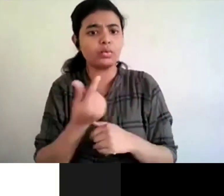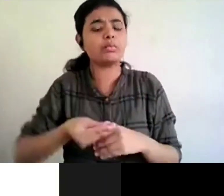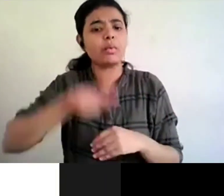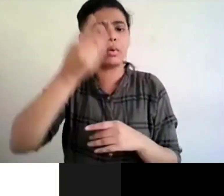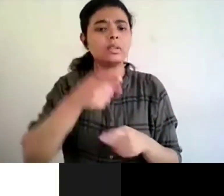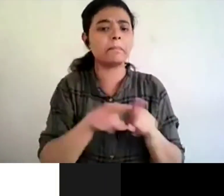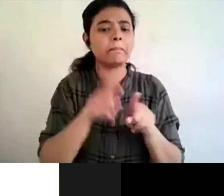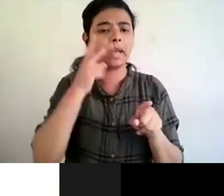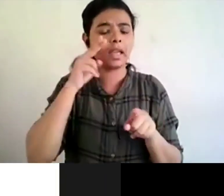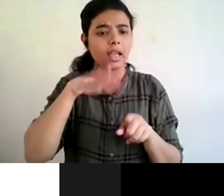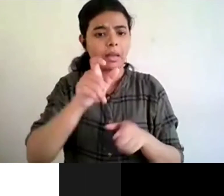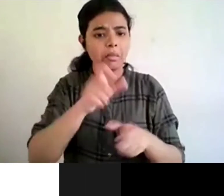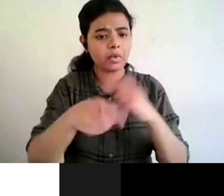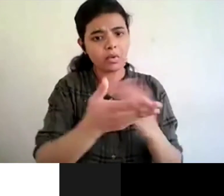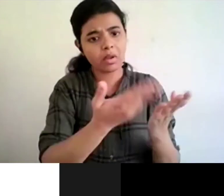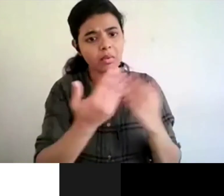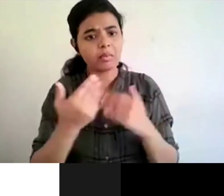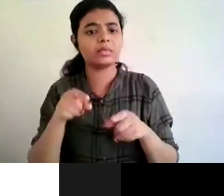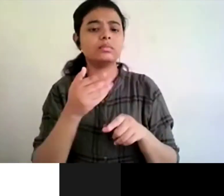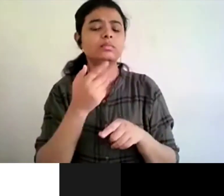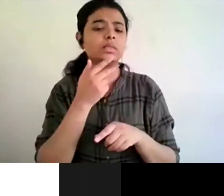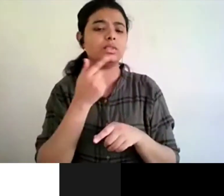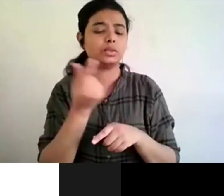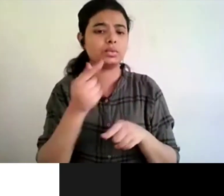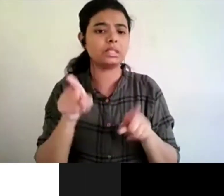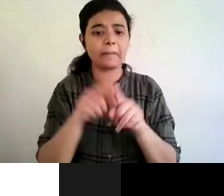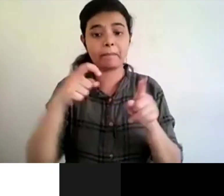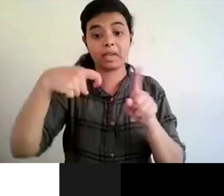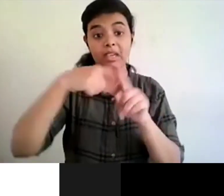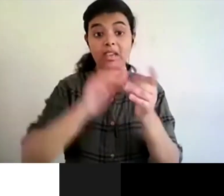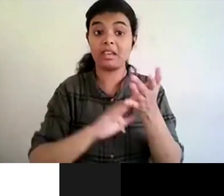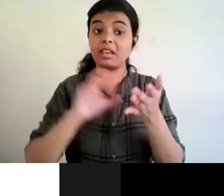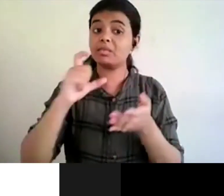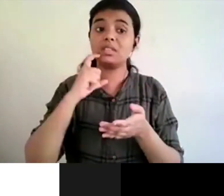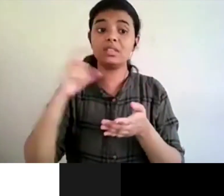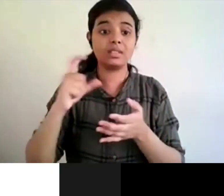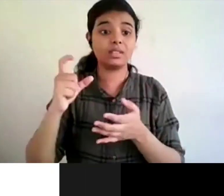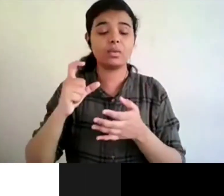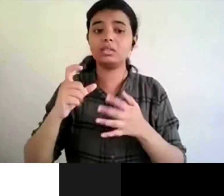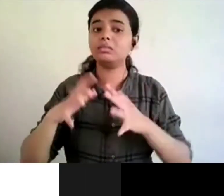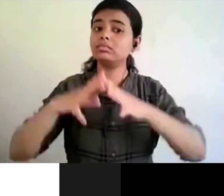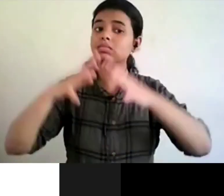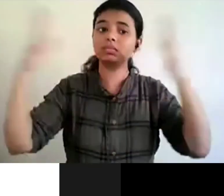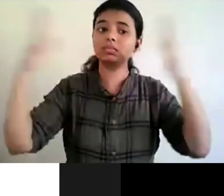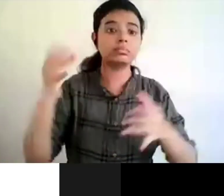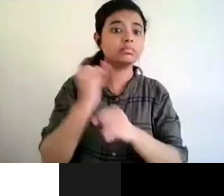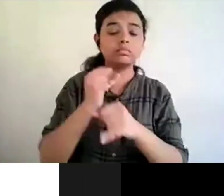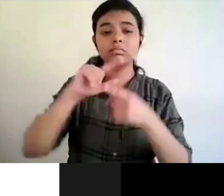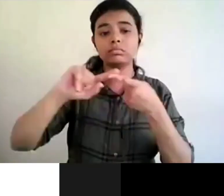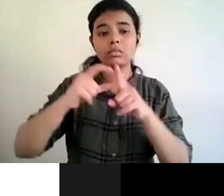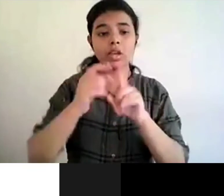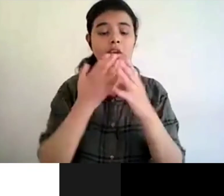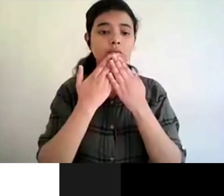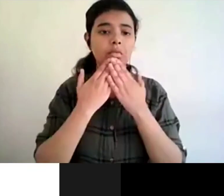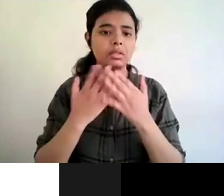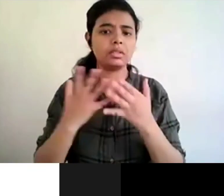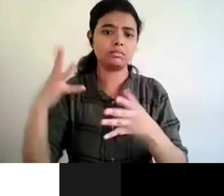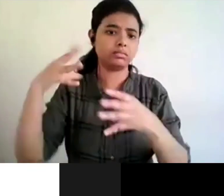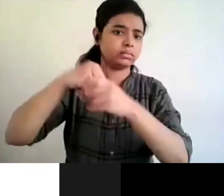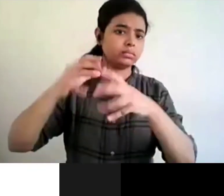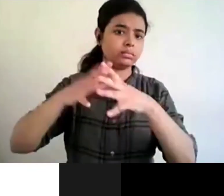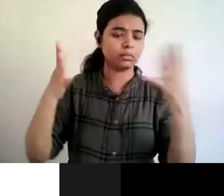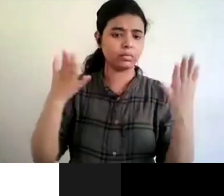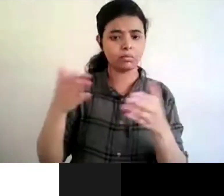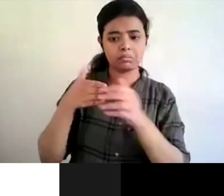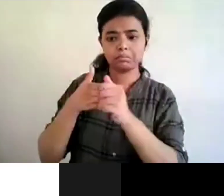educational institution kmc should be could be teaching or taking this uh